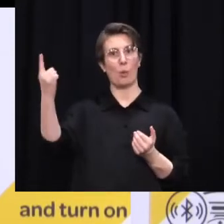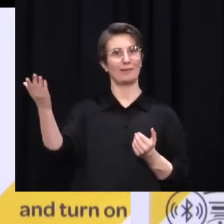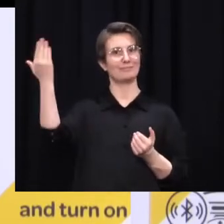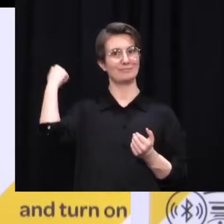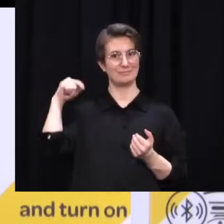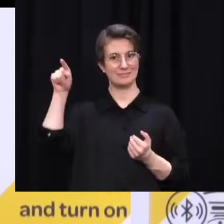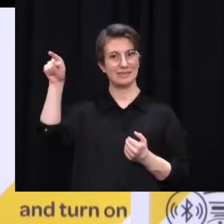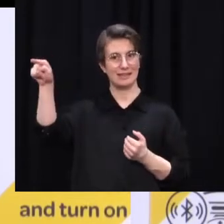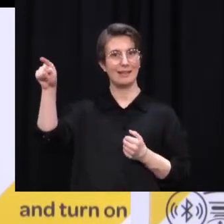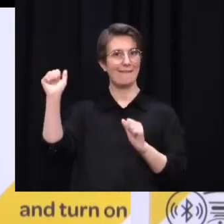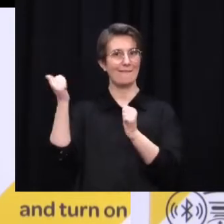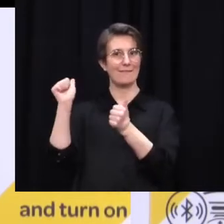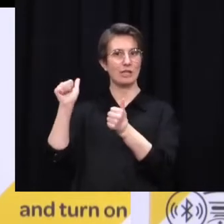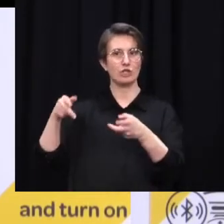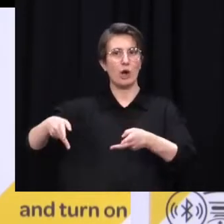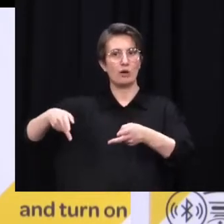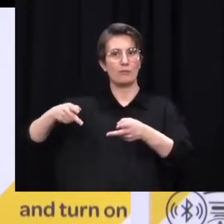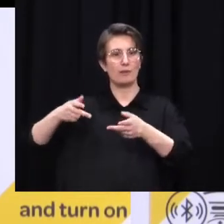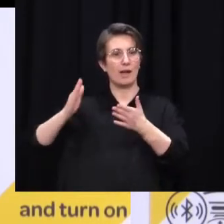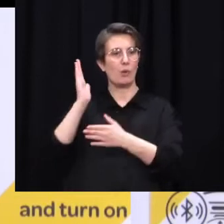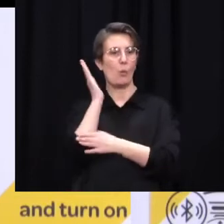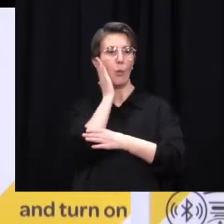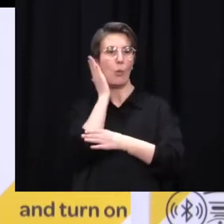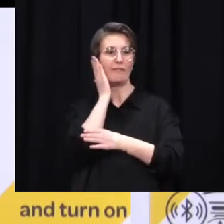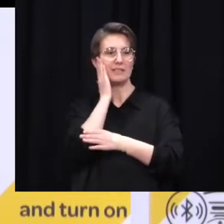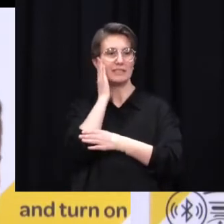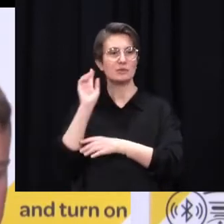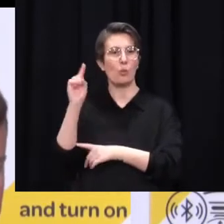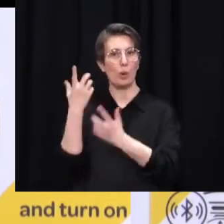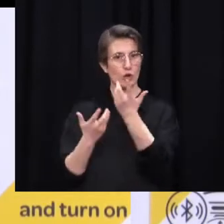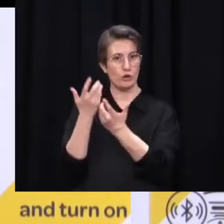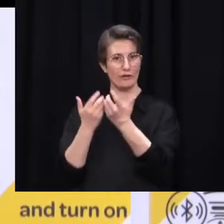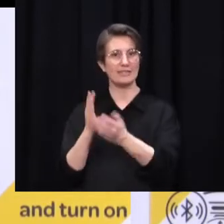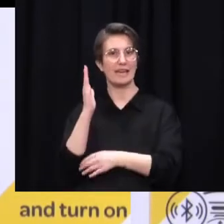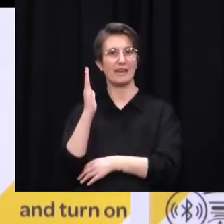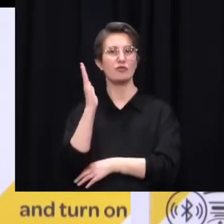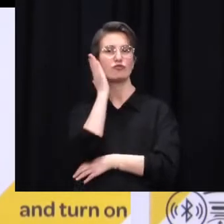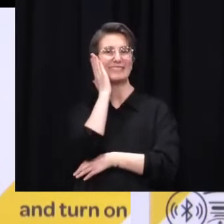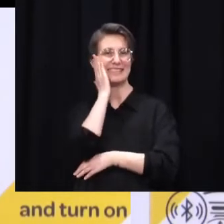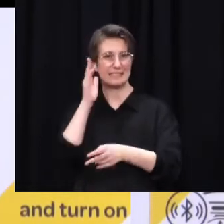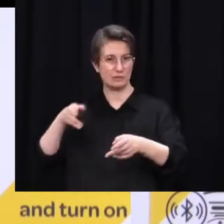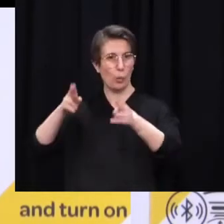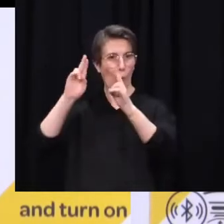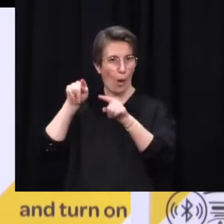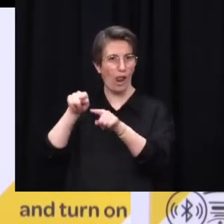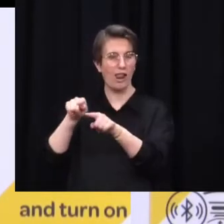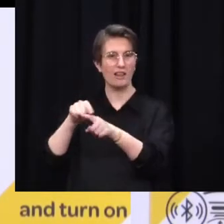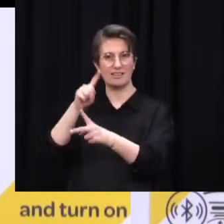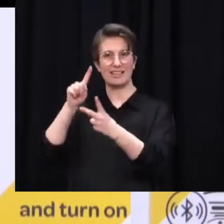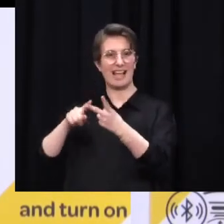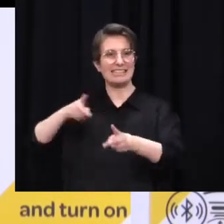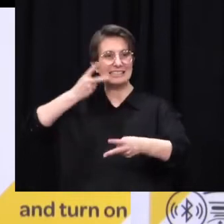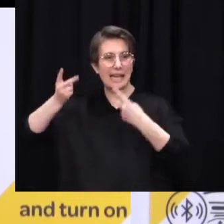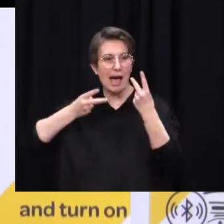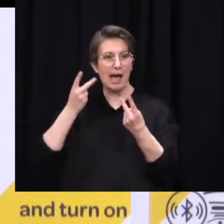also attended a large ball with others on the Saturday night. Those are certainly big events. But really any of